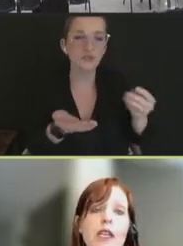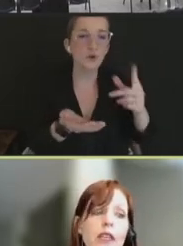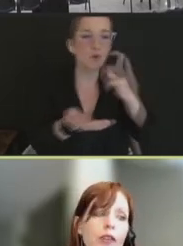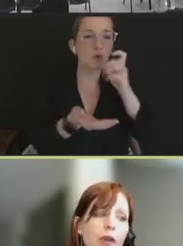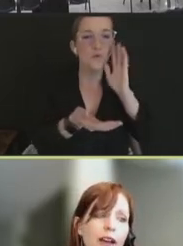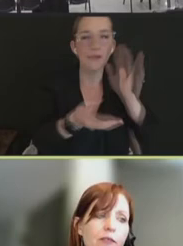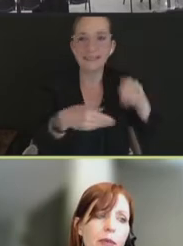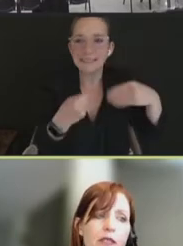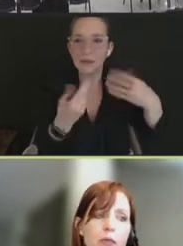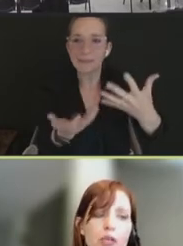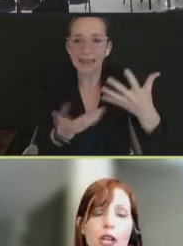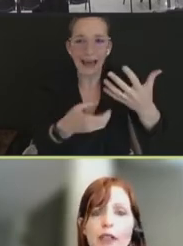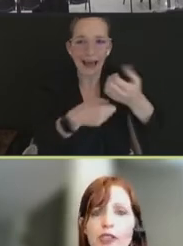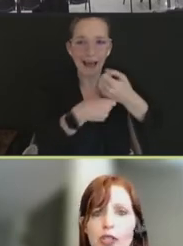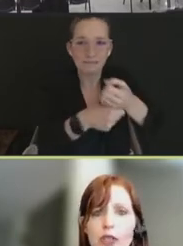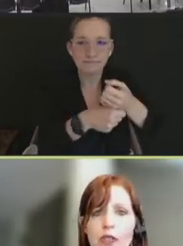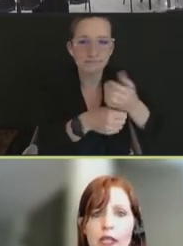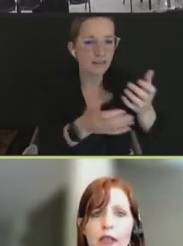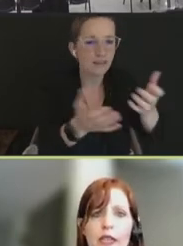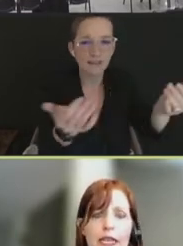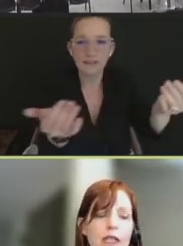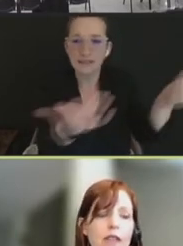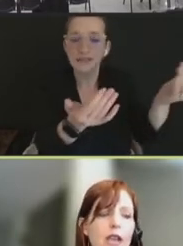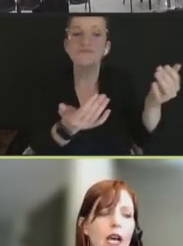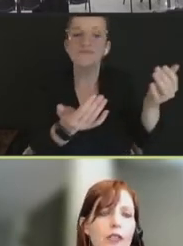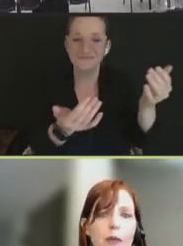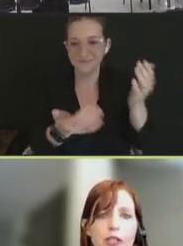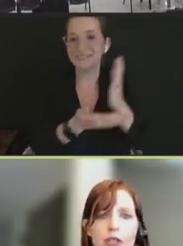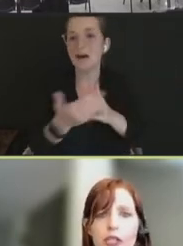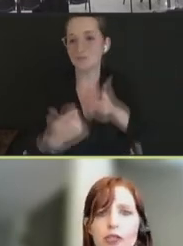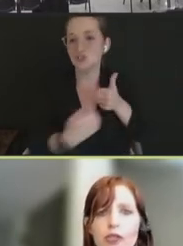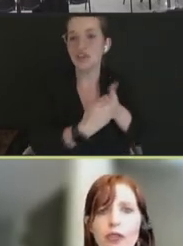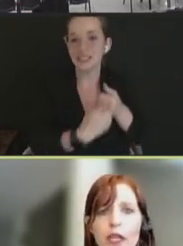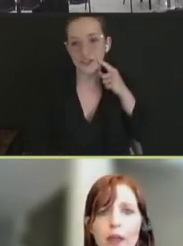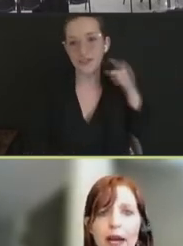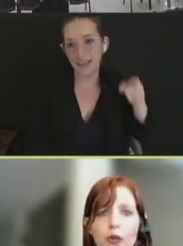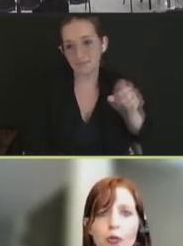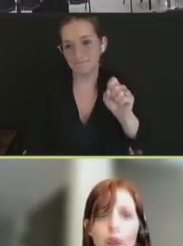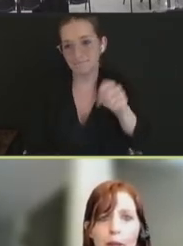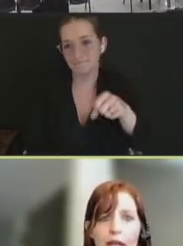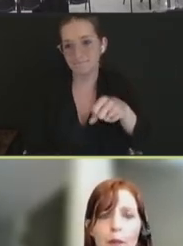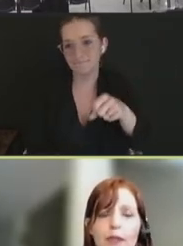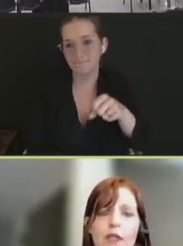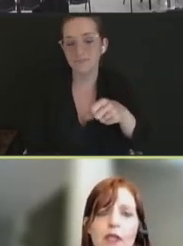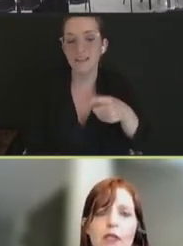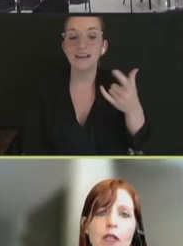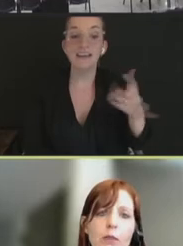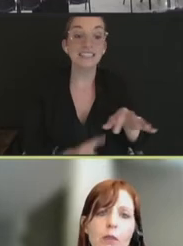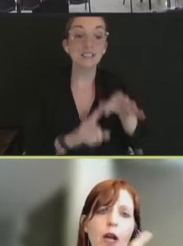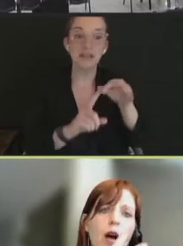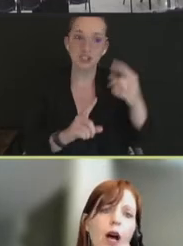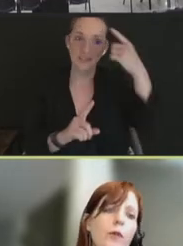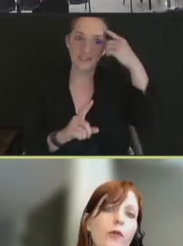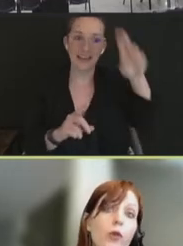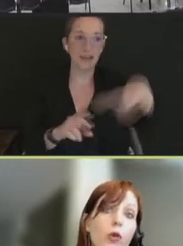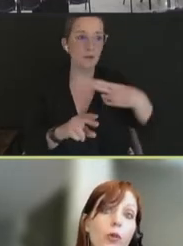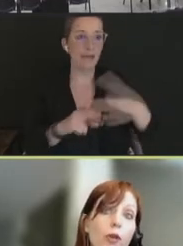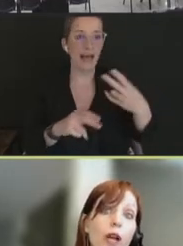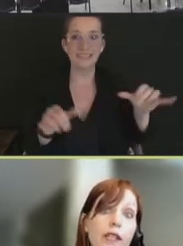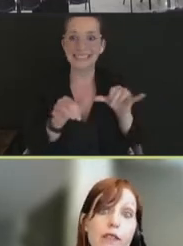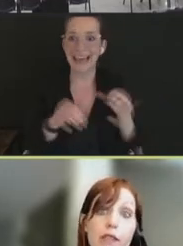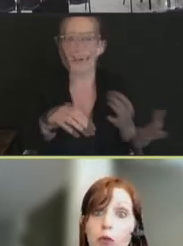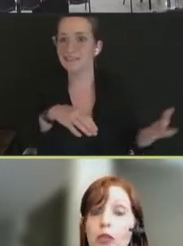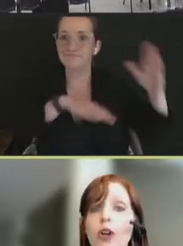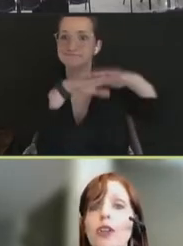seen that there have been some challenges in these, especially as you think about ramping up a system for